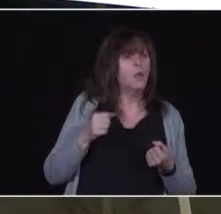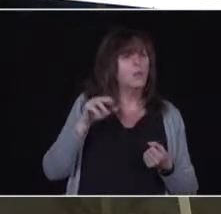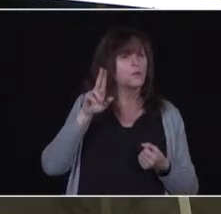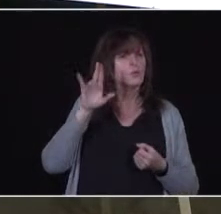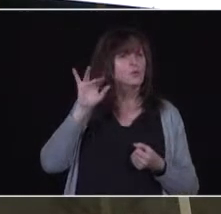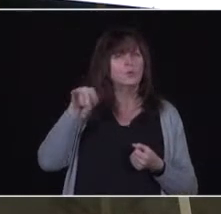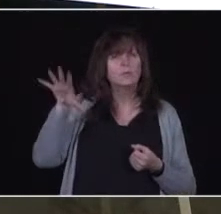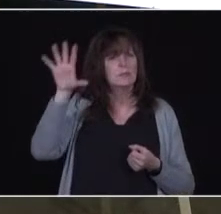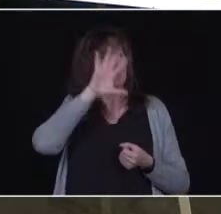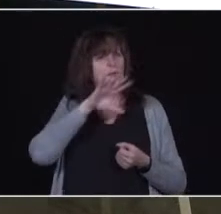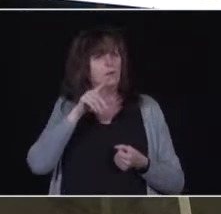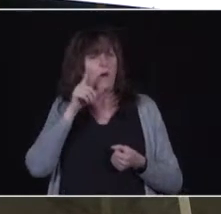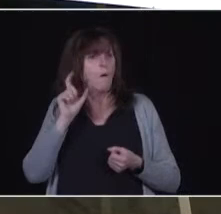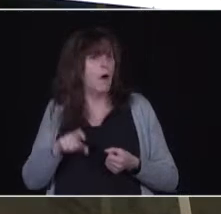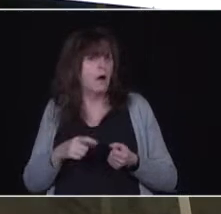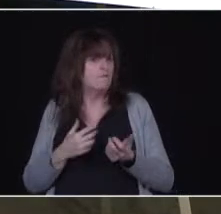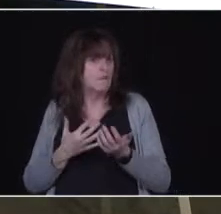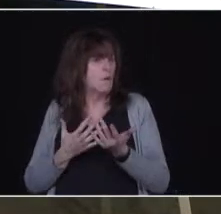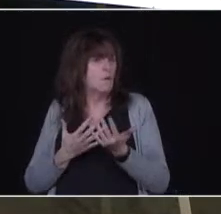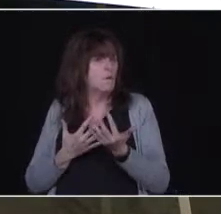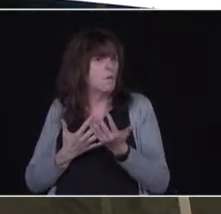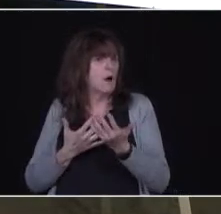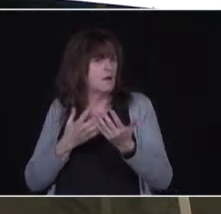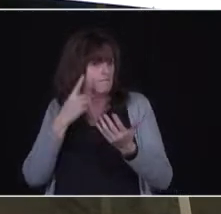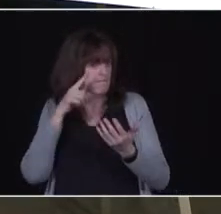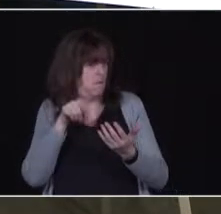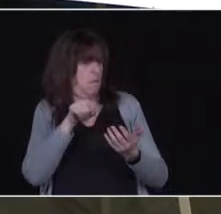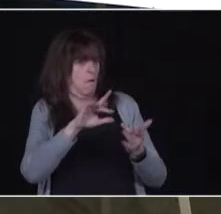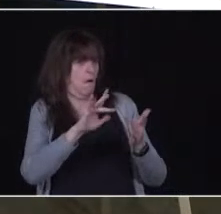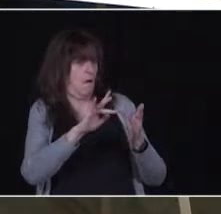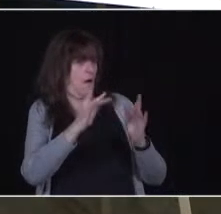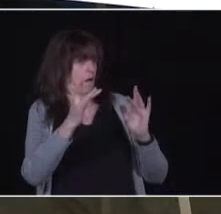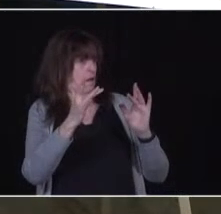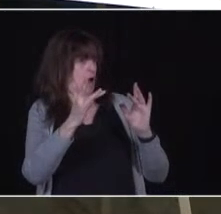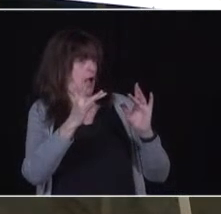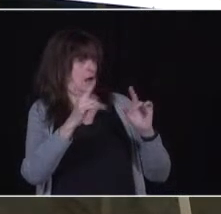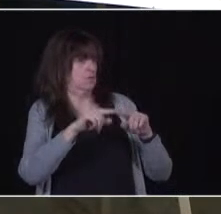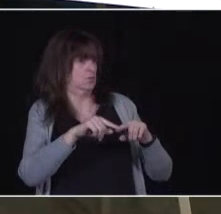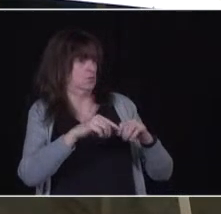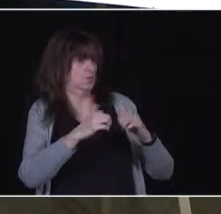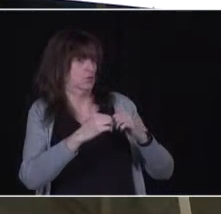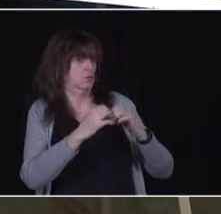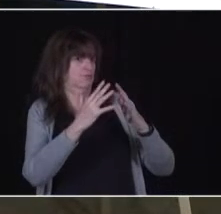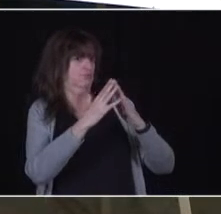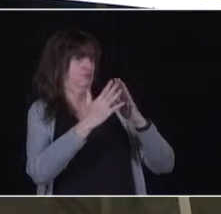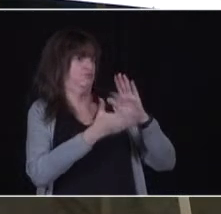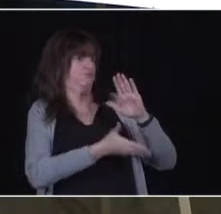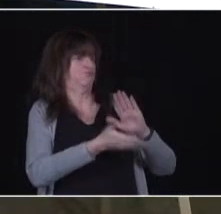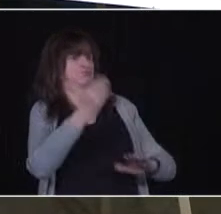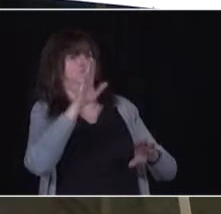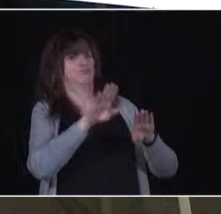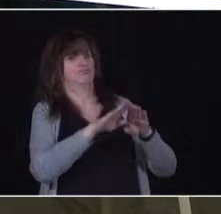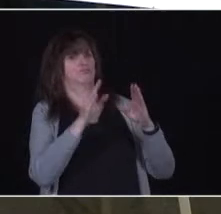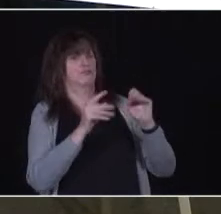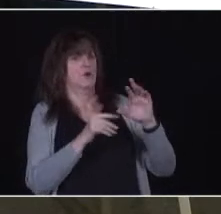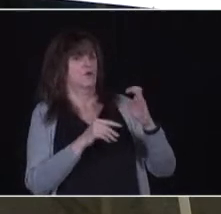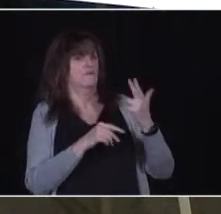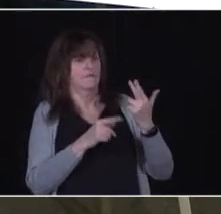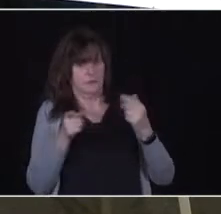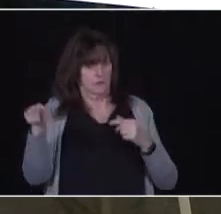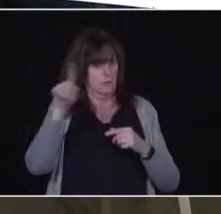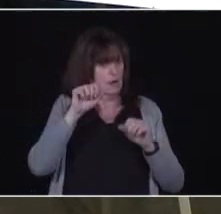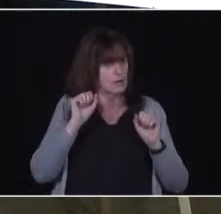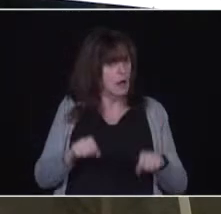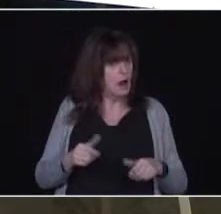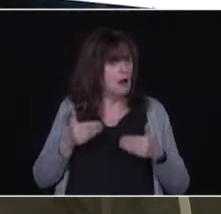for the online booking. They can go ahead and move into these groups if they are ready.